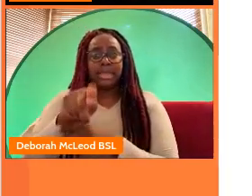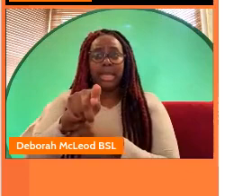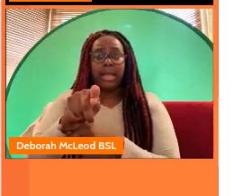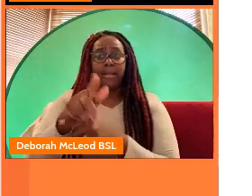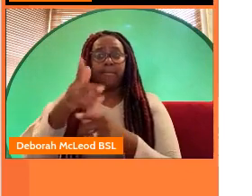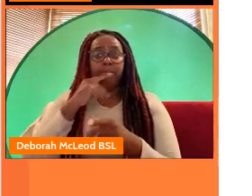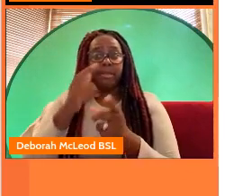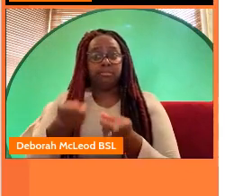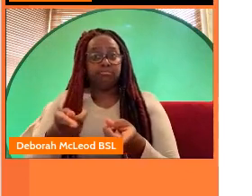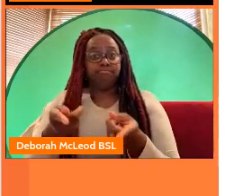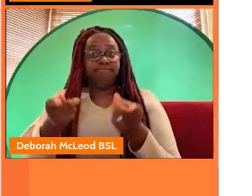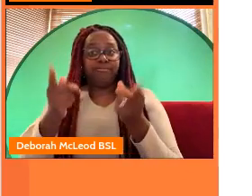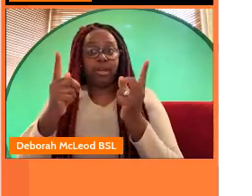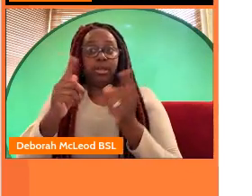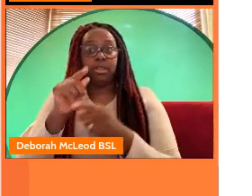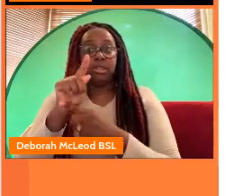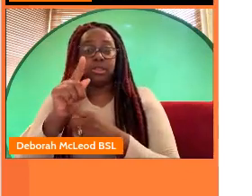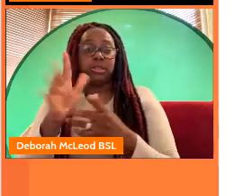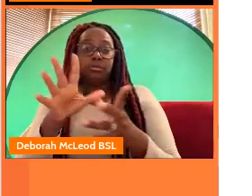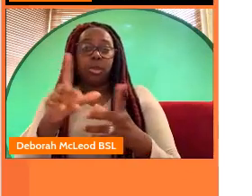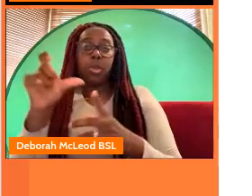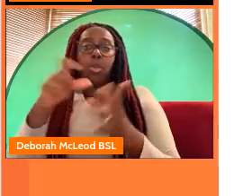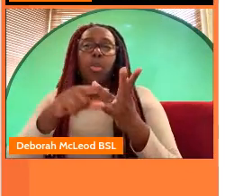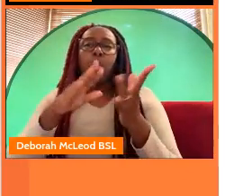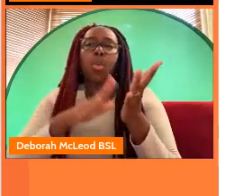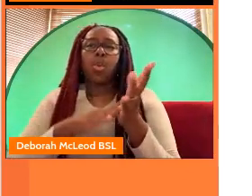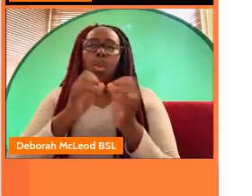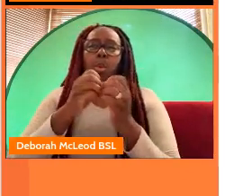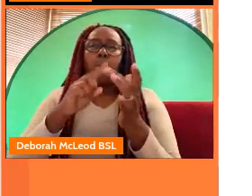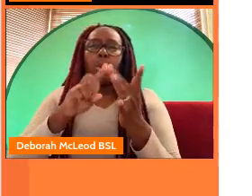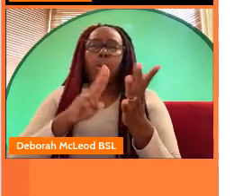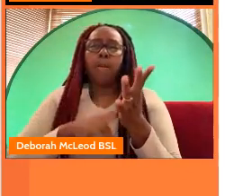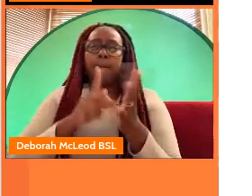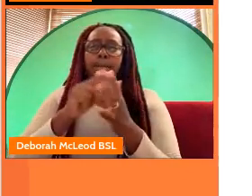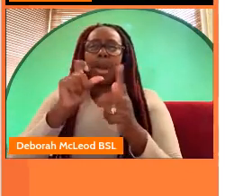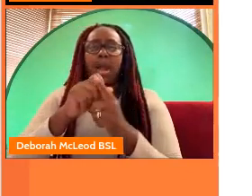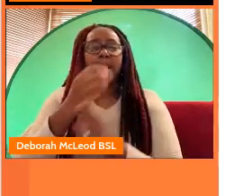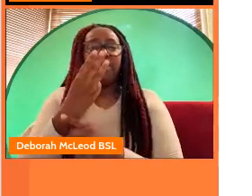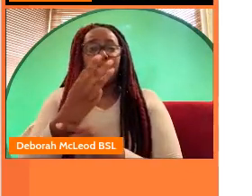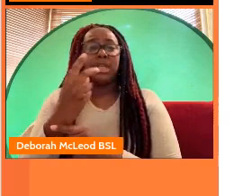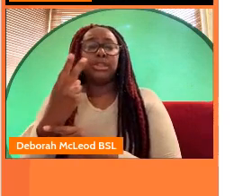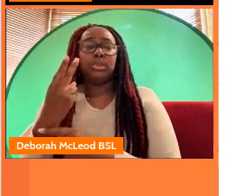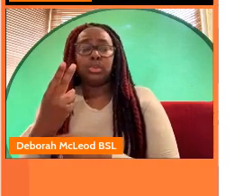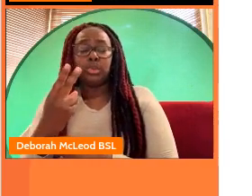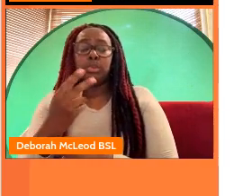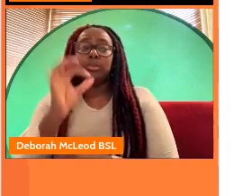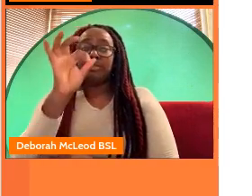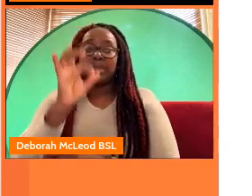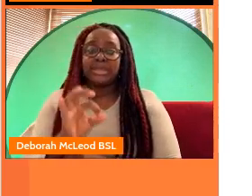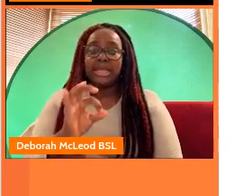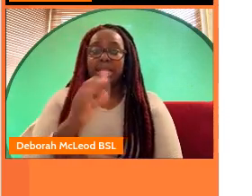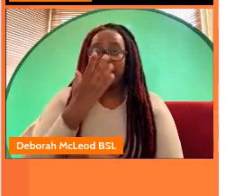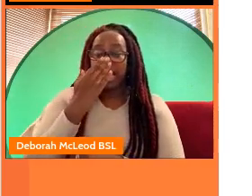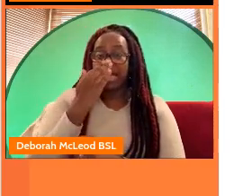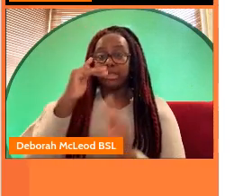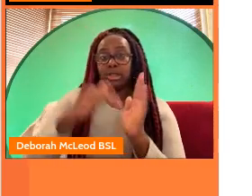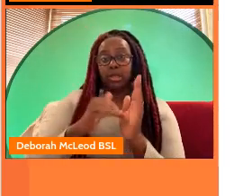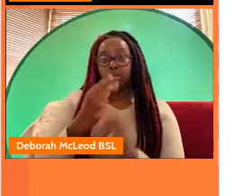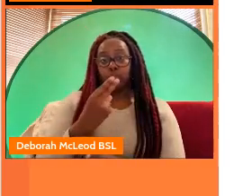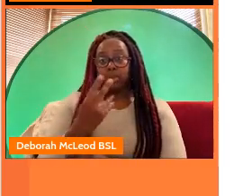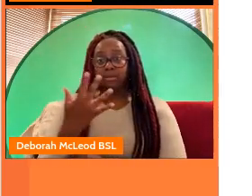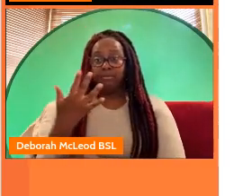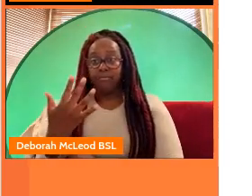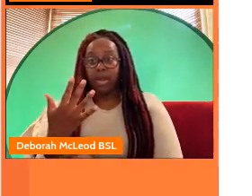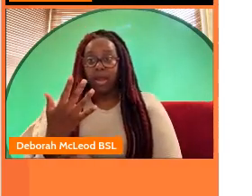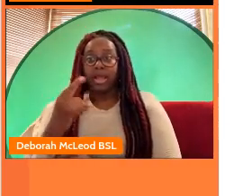and diverse pool of talent around two million working age people 32 percent of people are under uh aged under 25 and of course it's the most